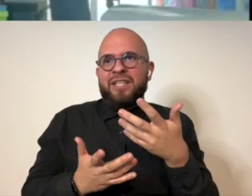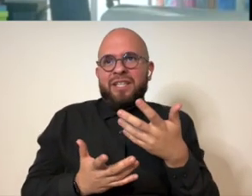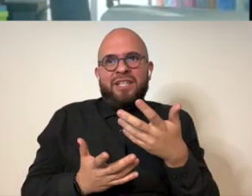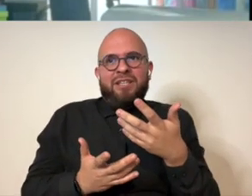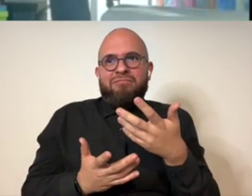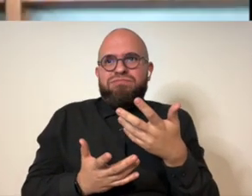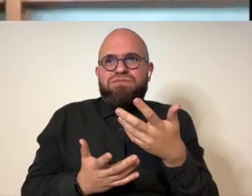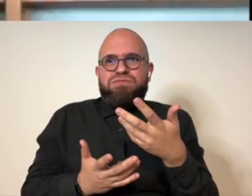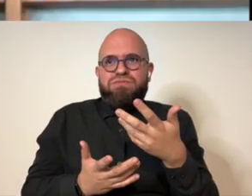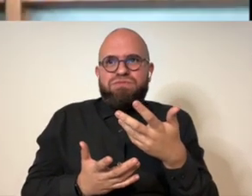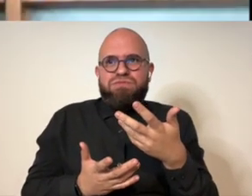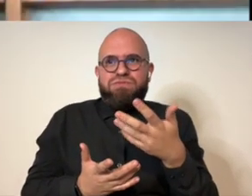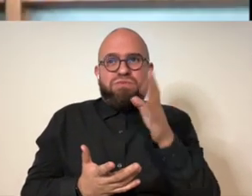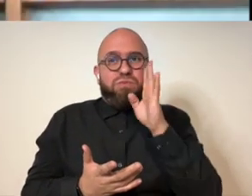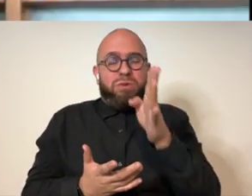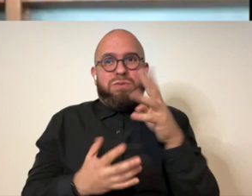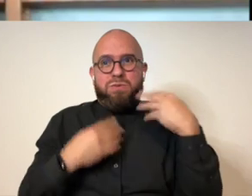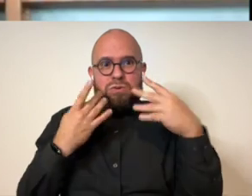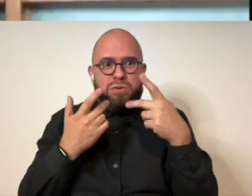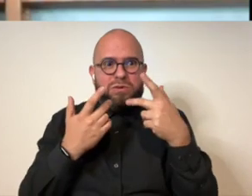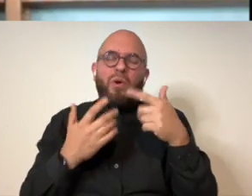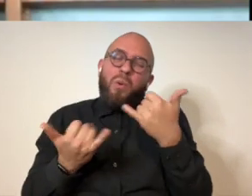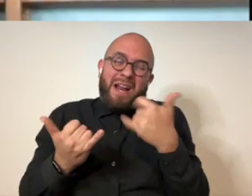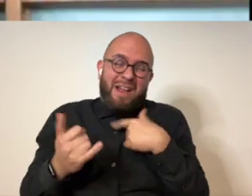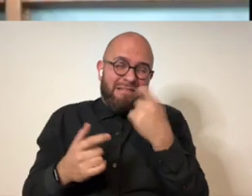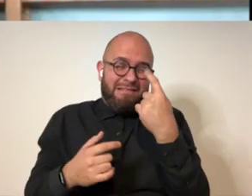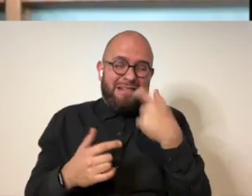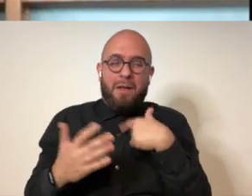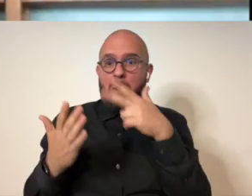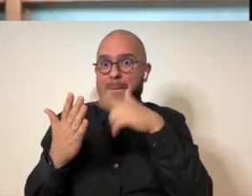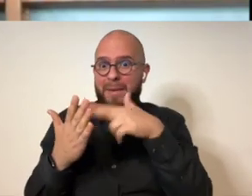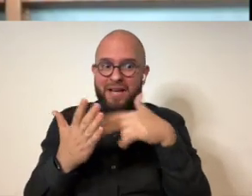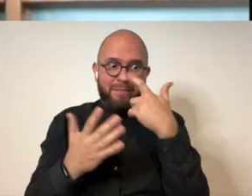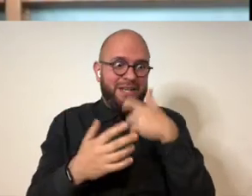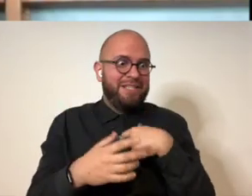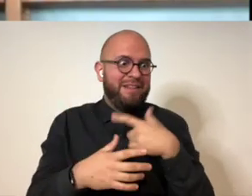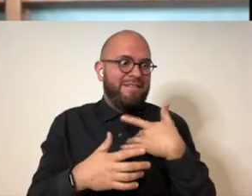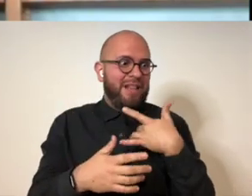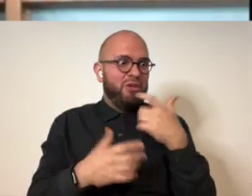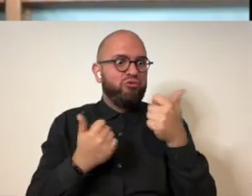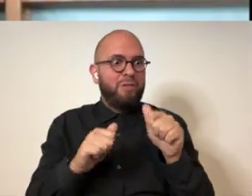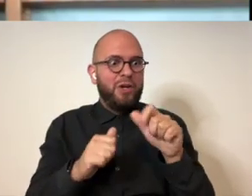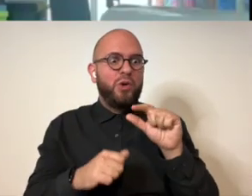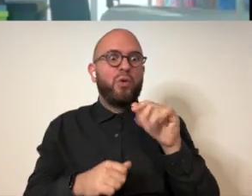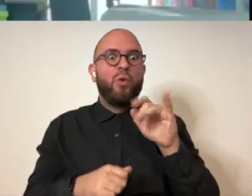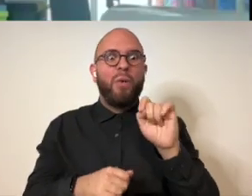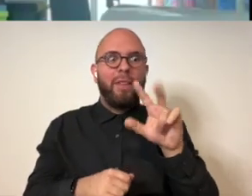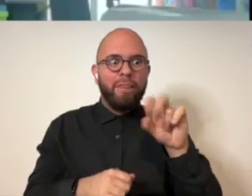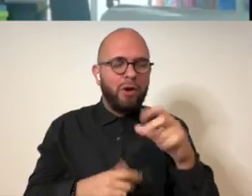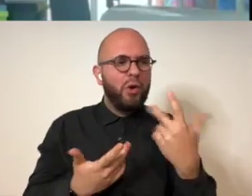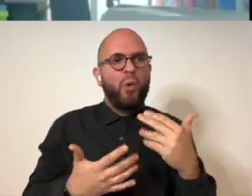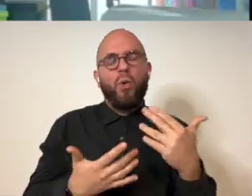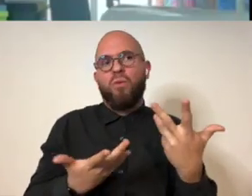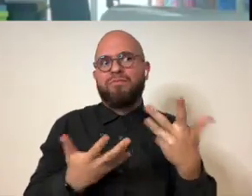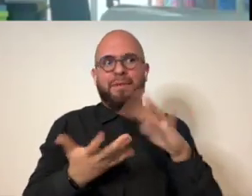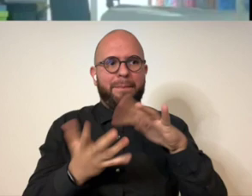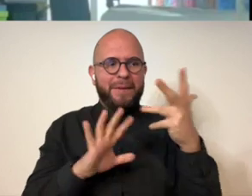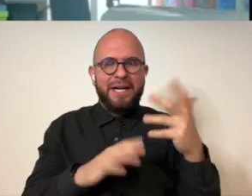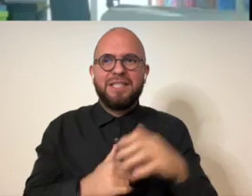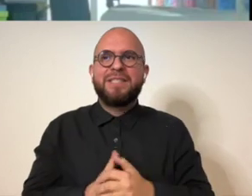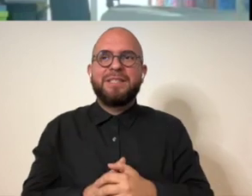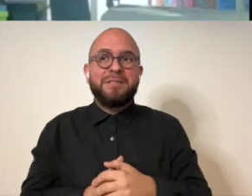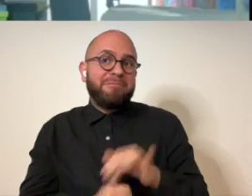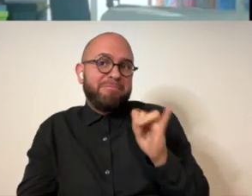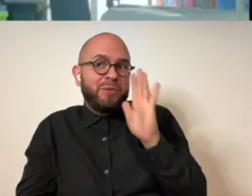i think that would be a mess oh that'll be neat what's your topic so it's kind of the similar